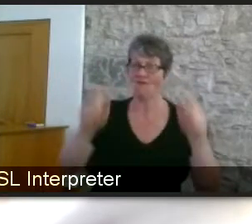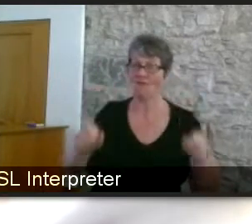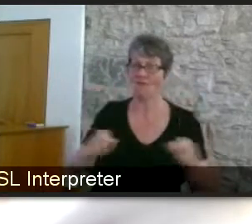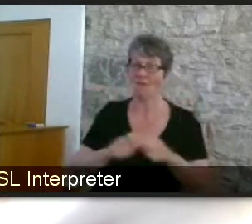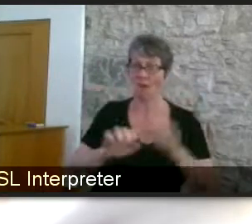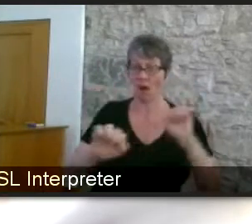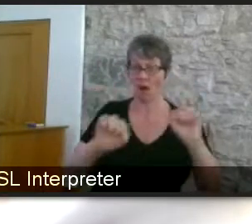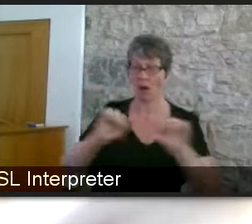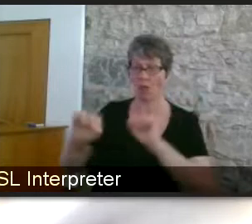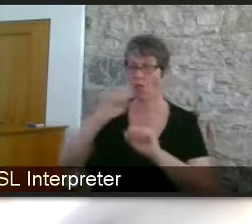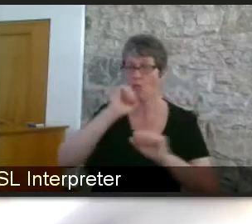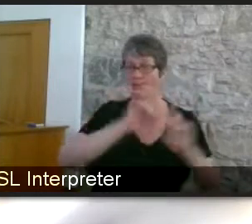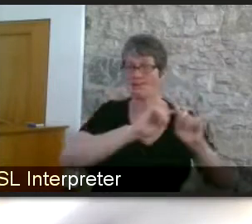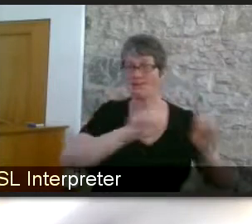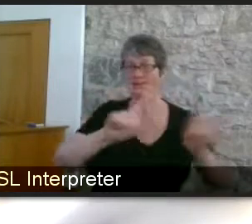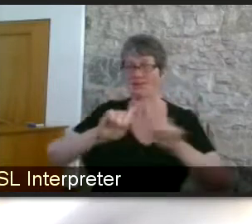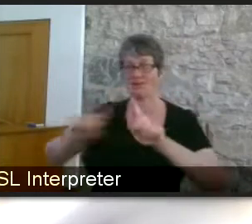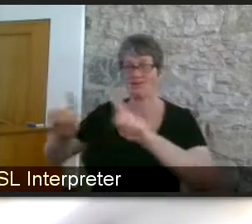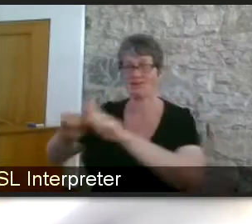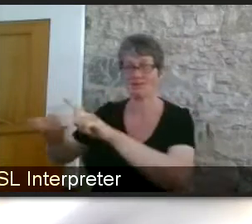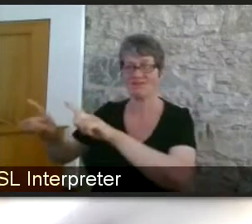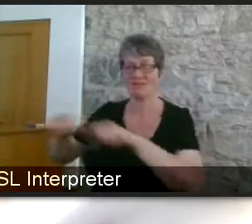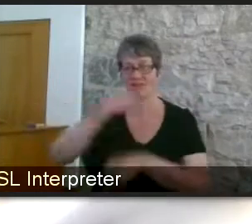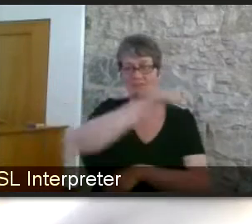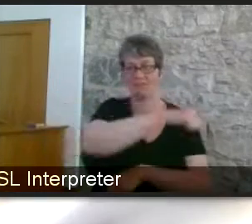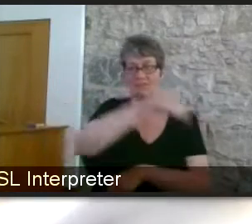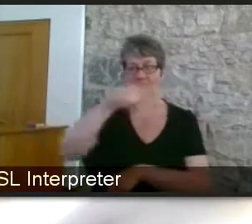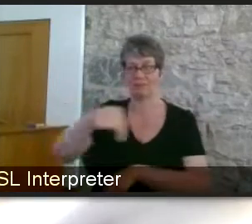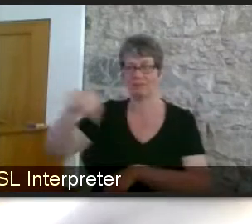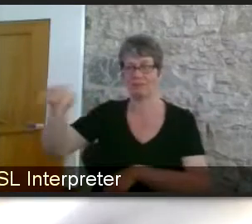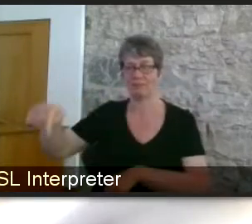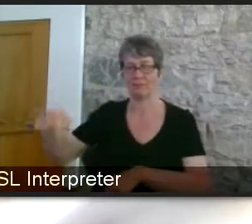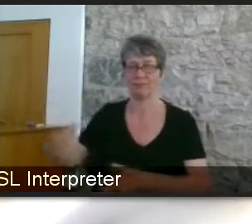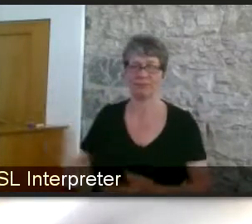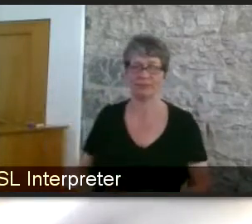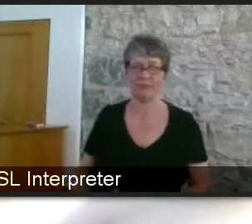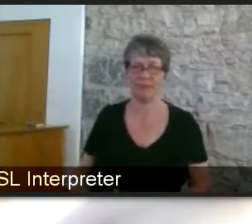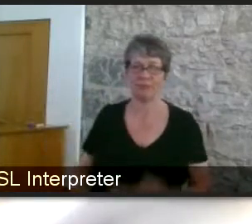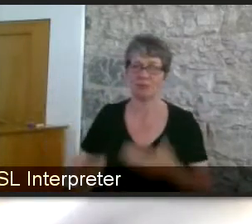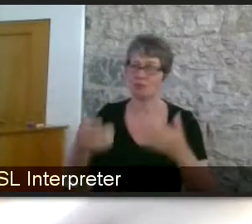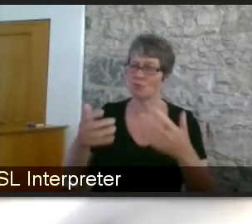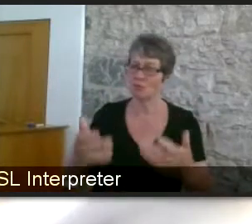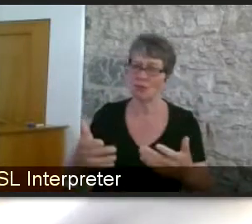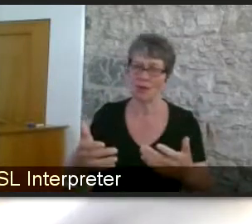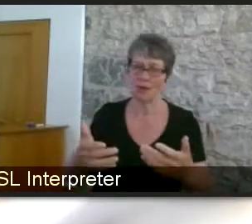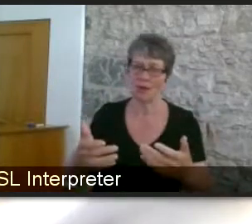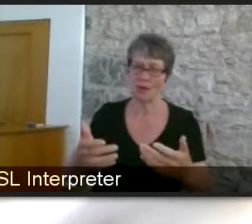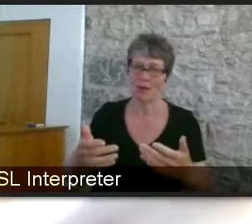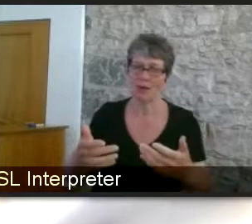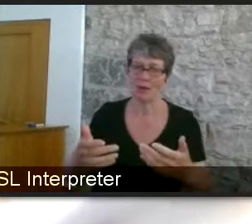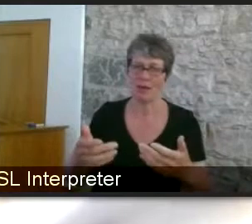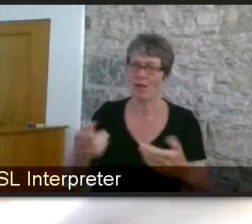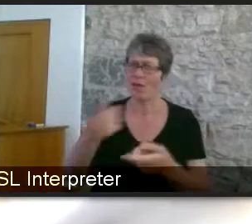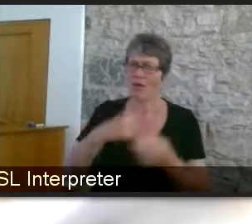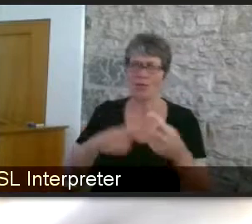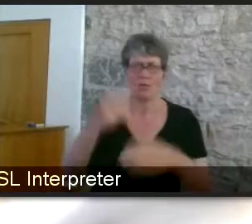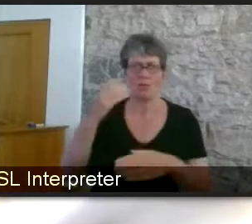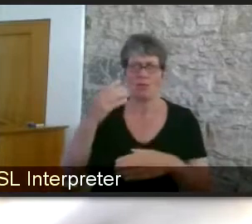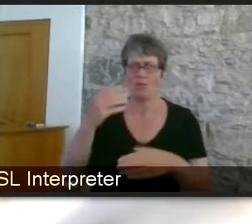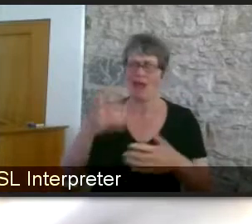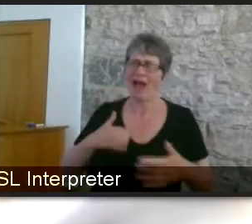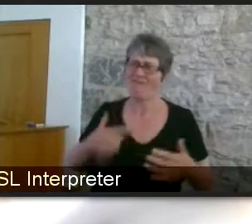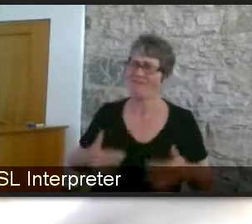made the comment earlier and i can agree with that i just feel like you know it's not just this it's not a lot of things we we've never just joined up enough